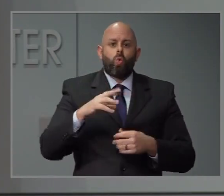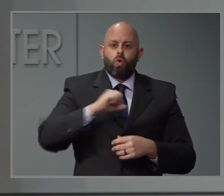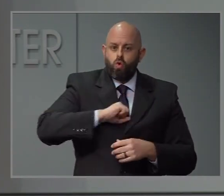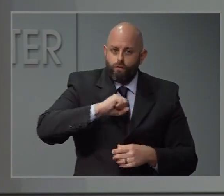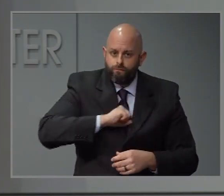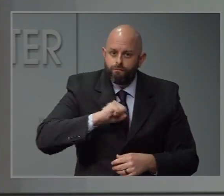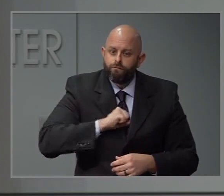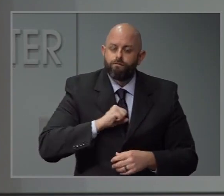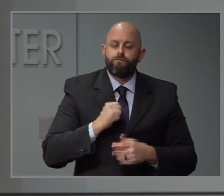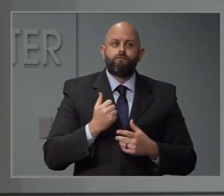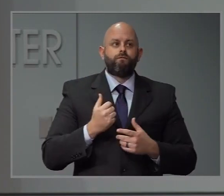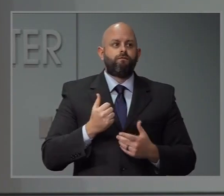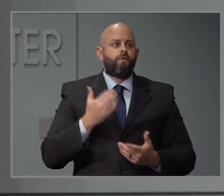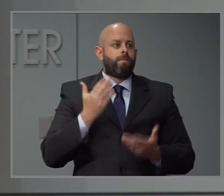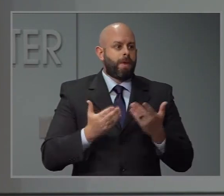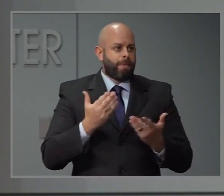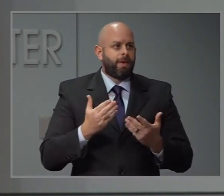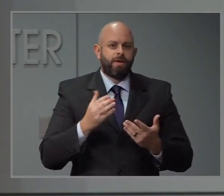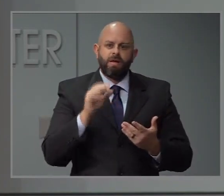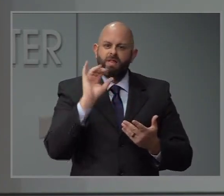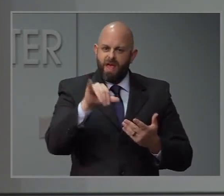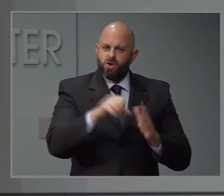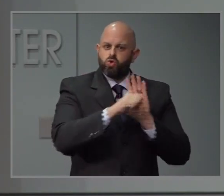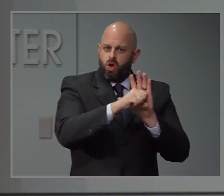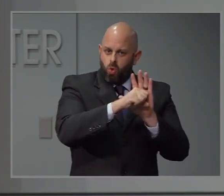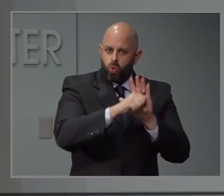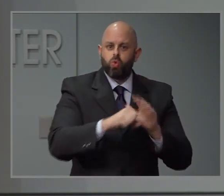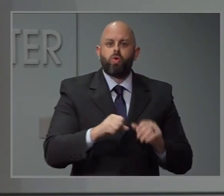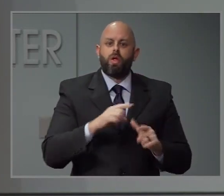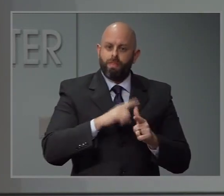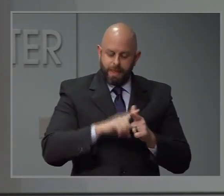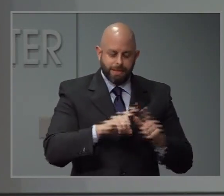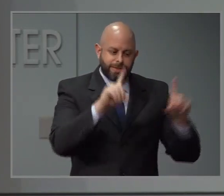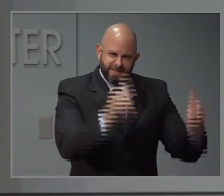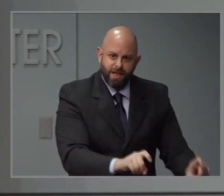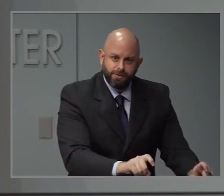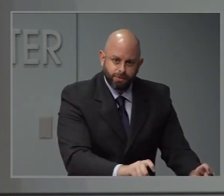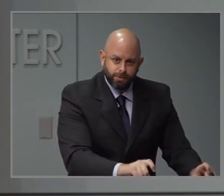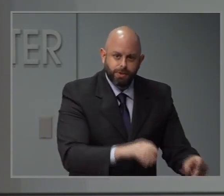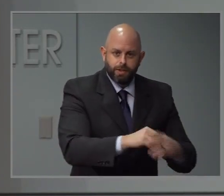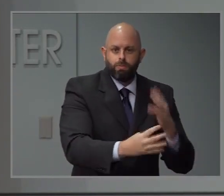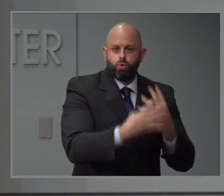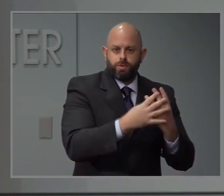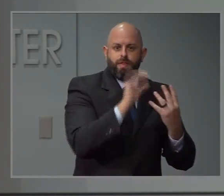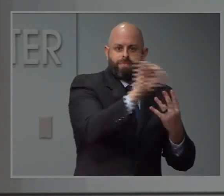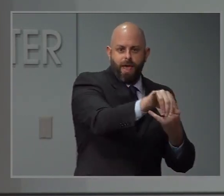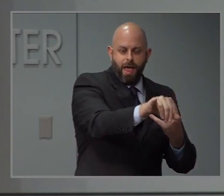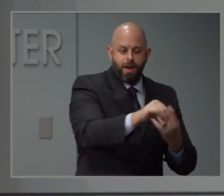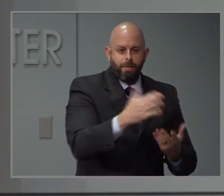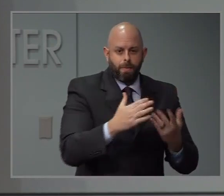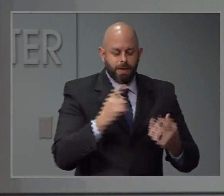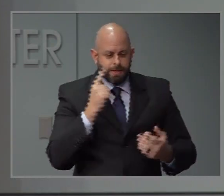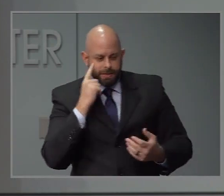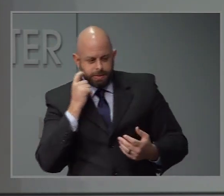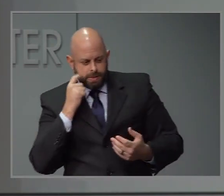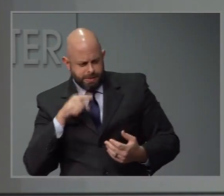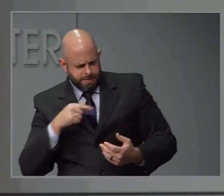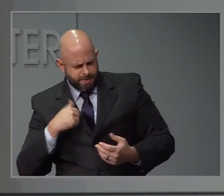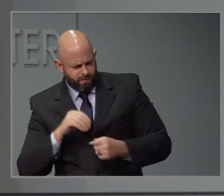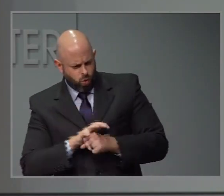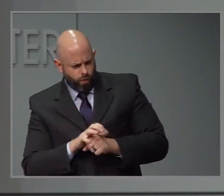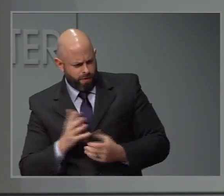someone presents with fever or cough and there is suspicion for COVID-19,